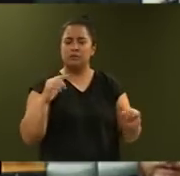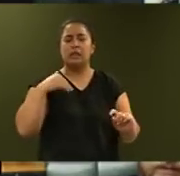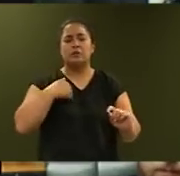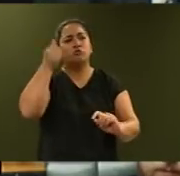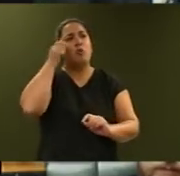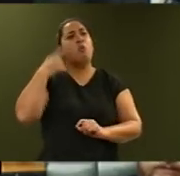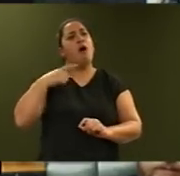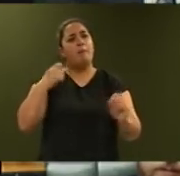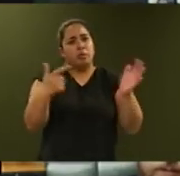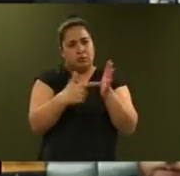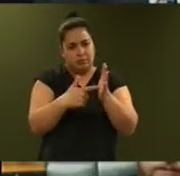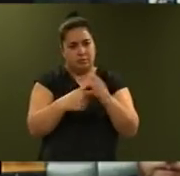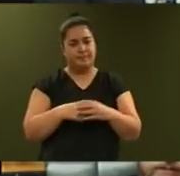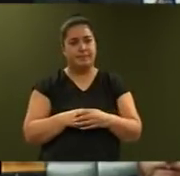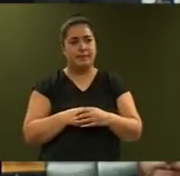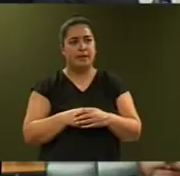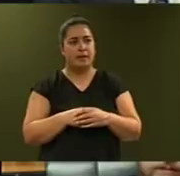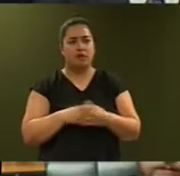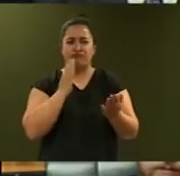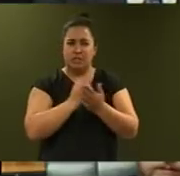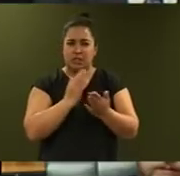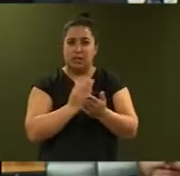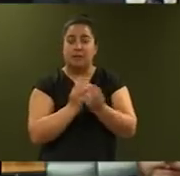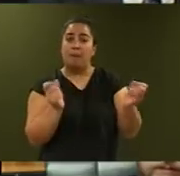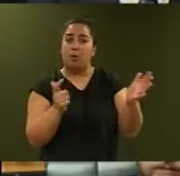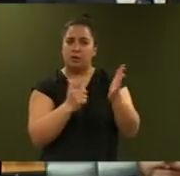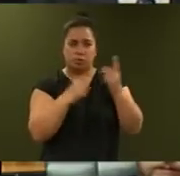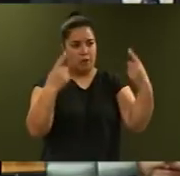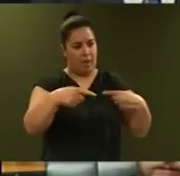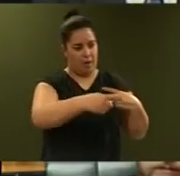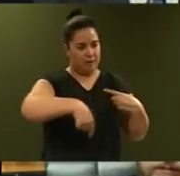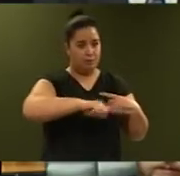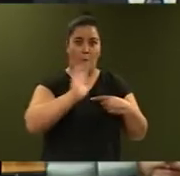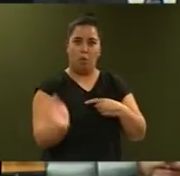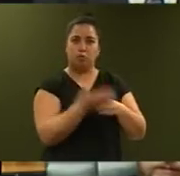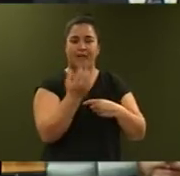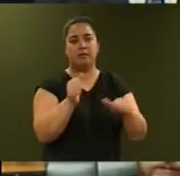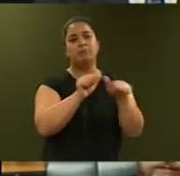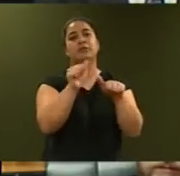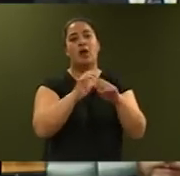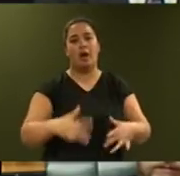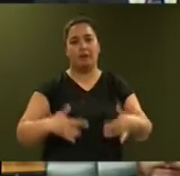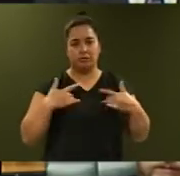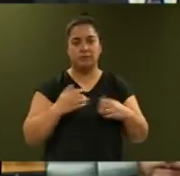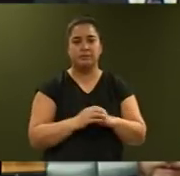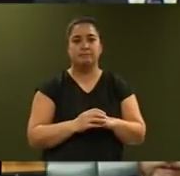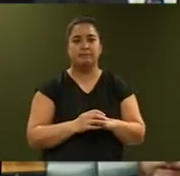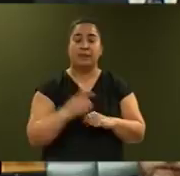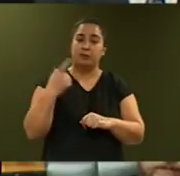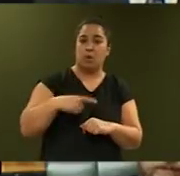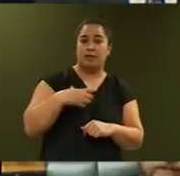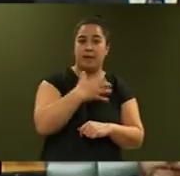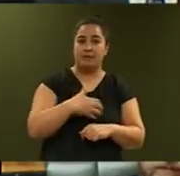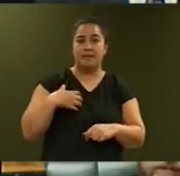And it is most important for allowing all of us to have better lives. That is why our Government is making a formal